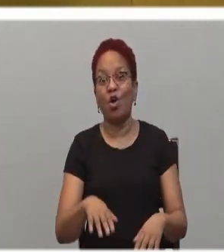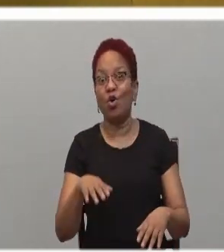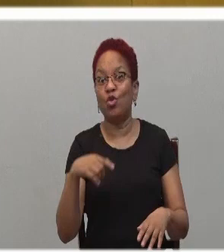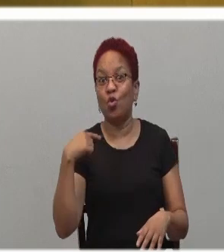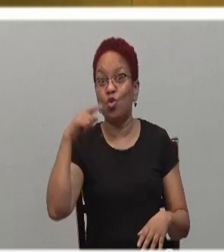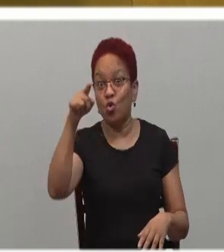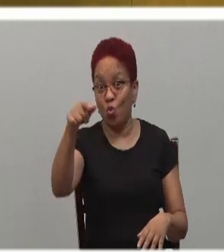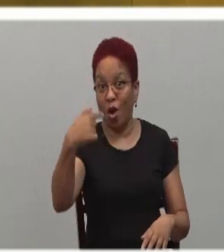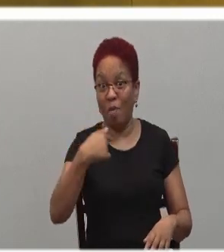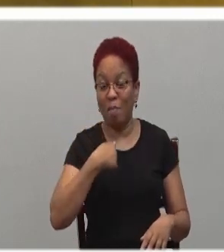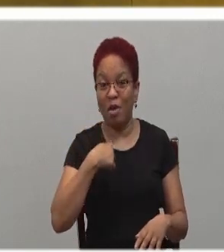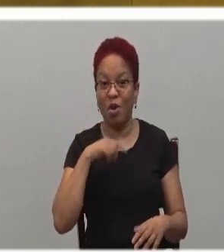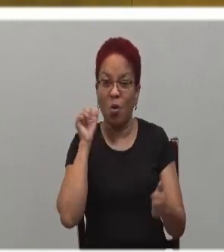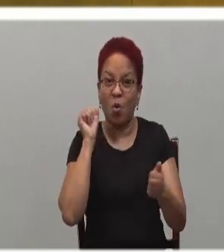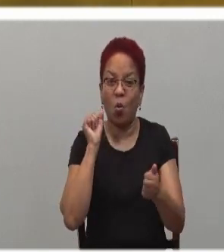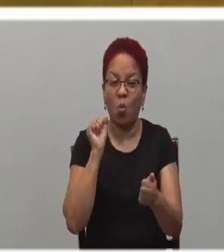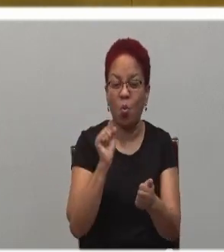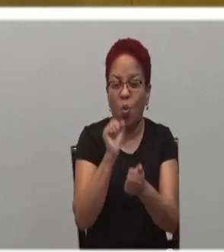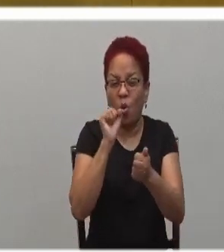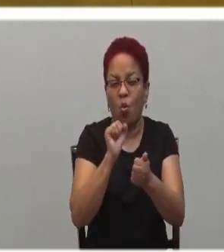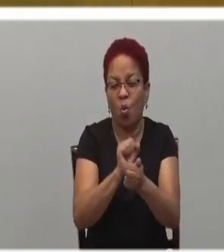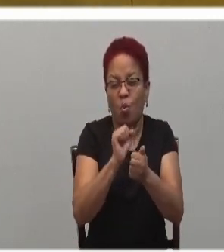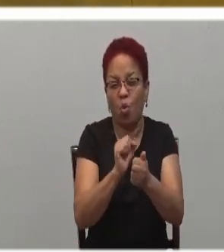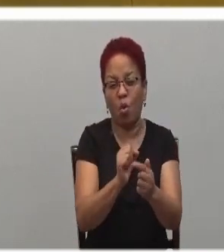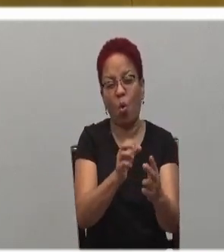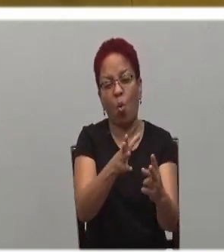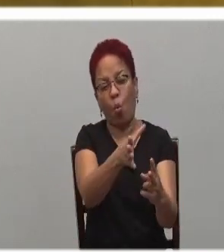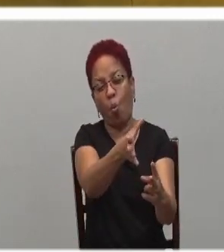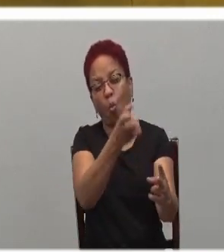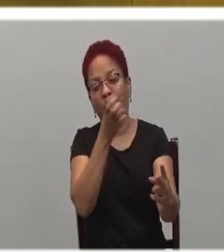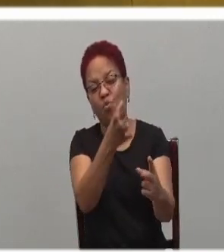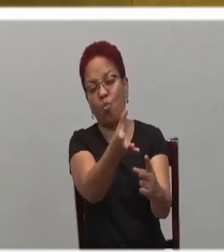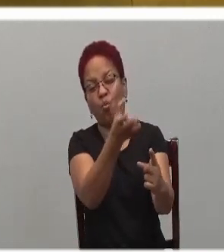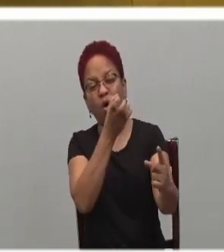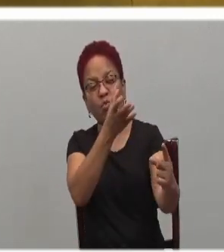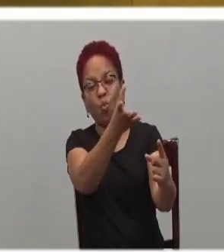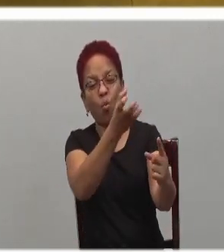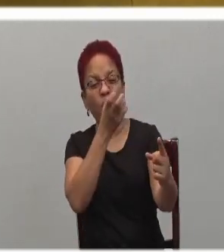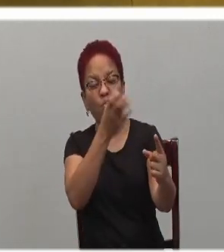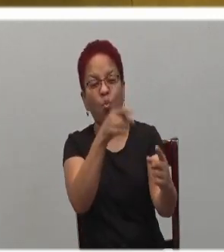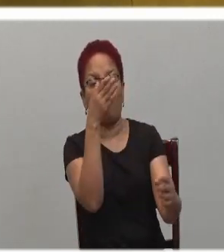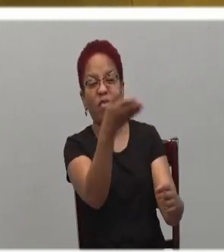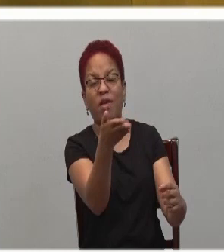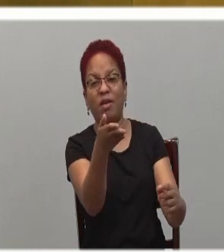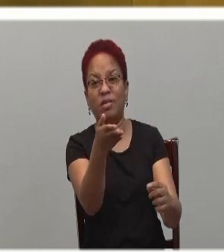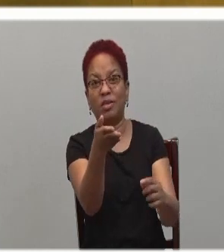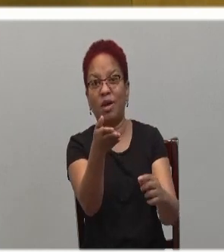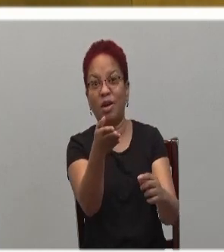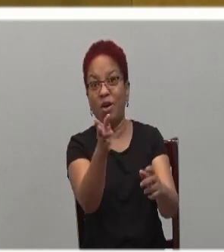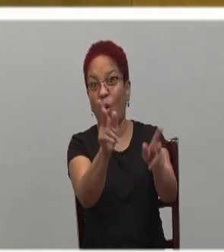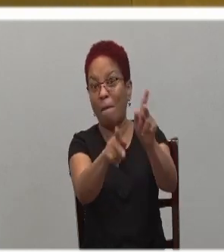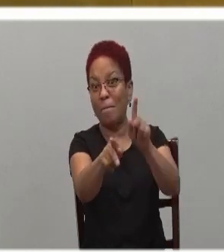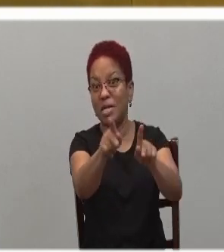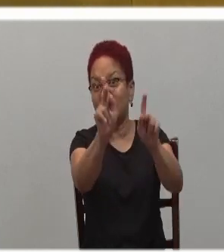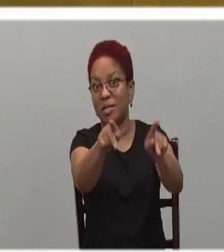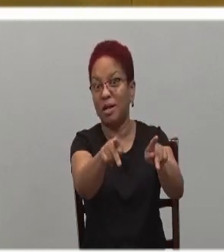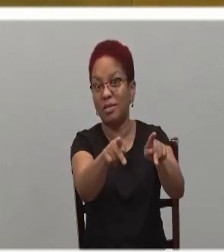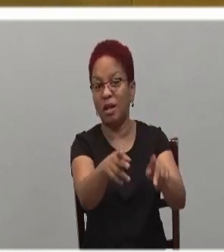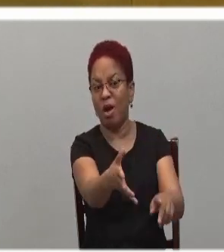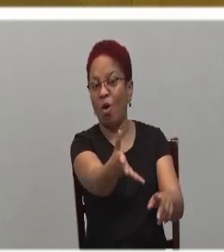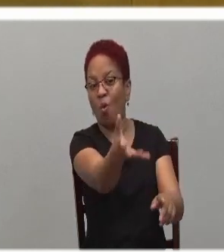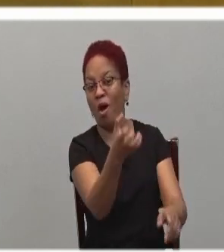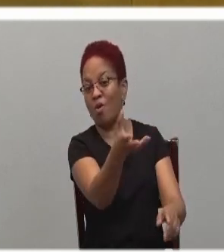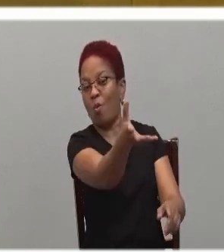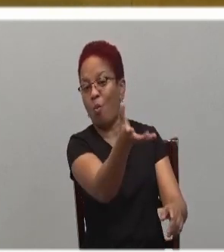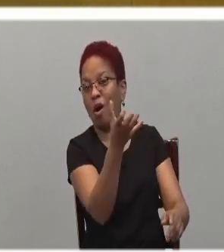hard to achieve or to get those things or those persons. And when we have achieved